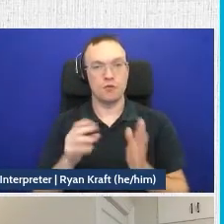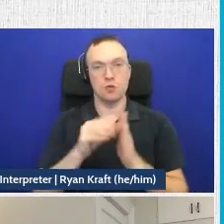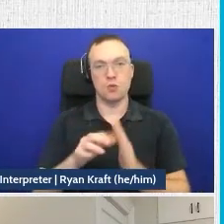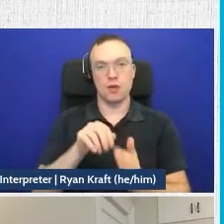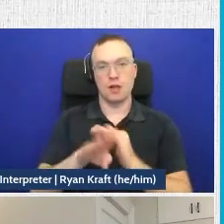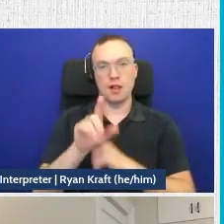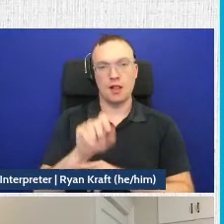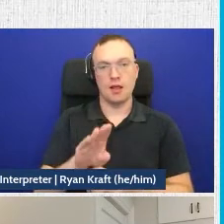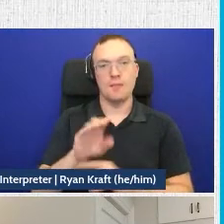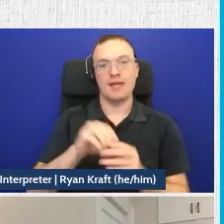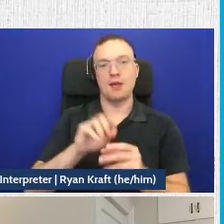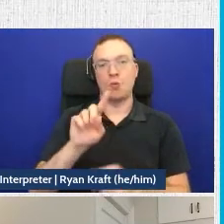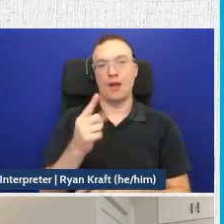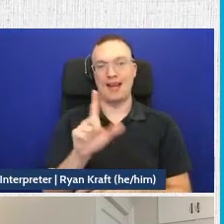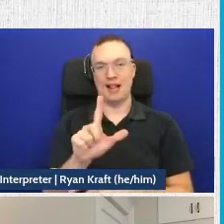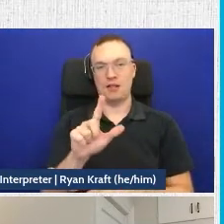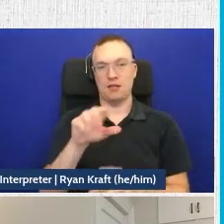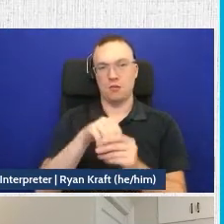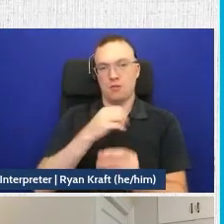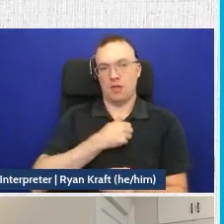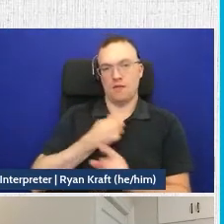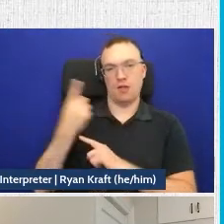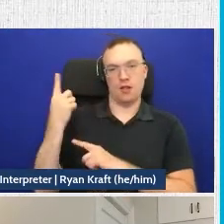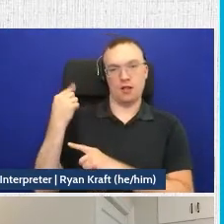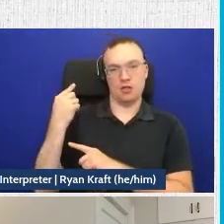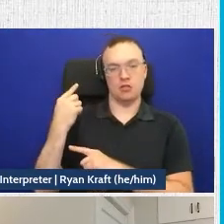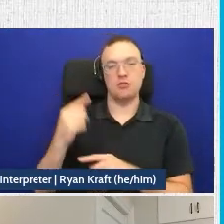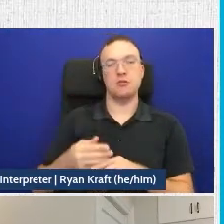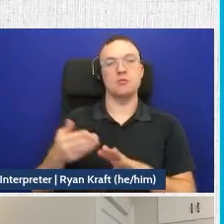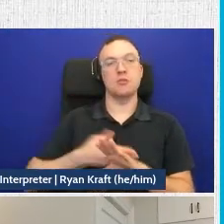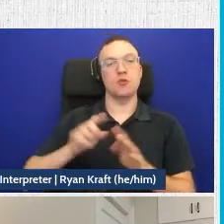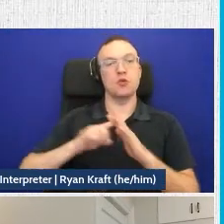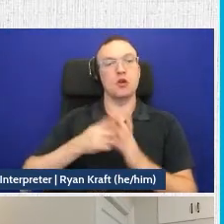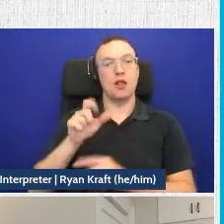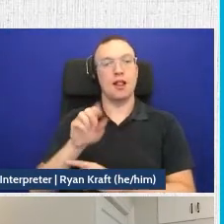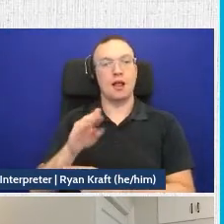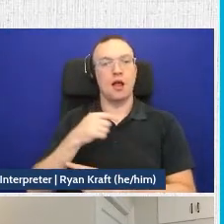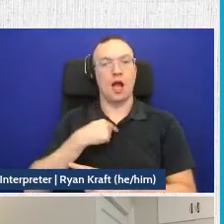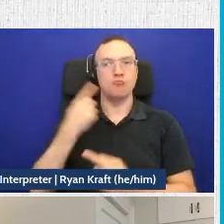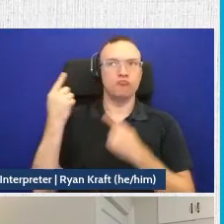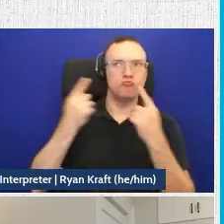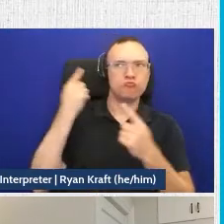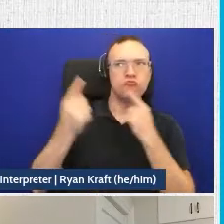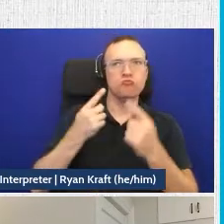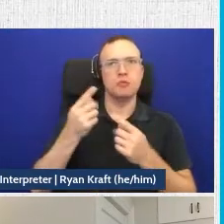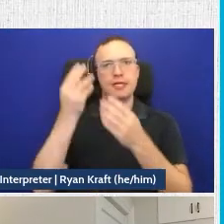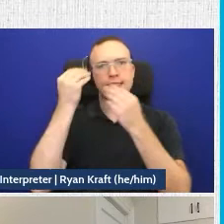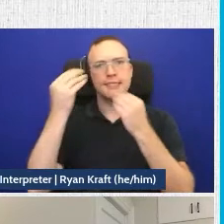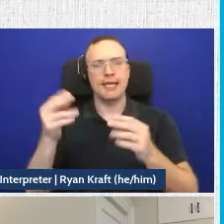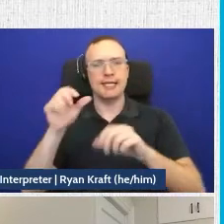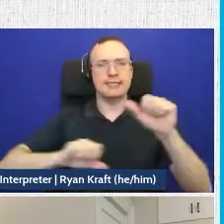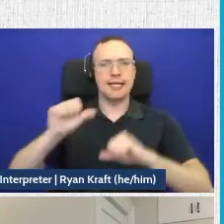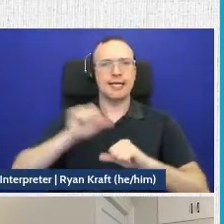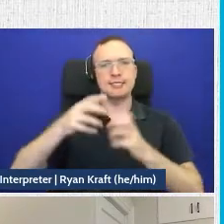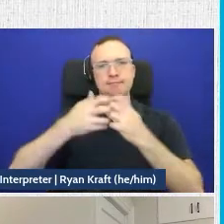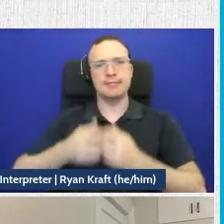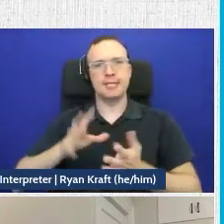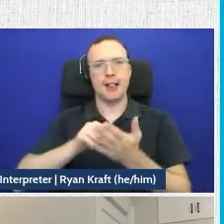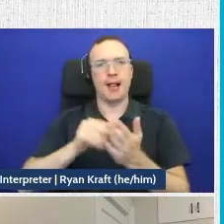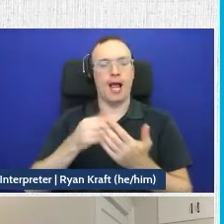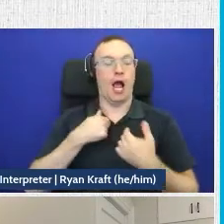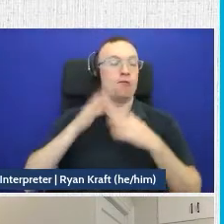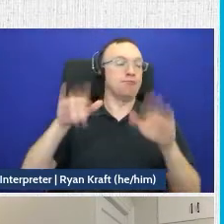in 1L, including myself last year. Prior to starting at the lab, I considered data science and machine learning really out of my